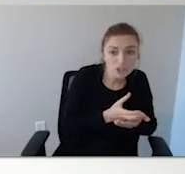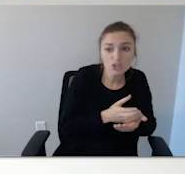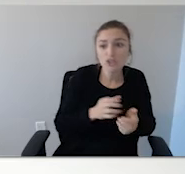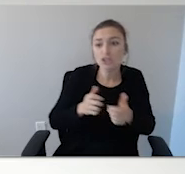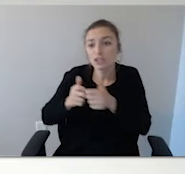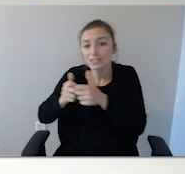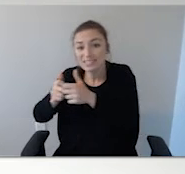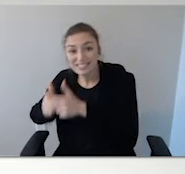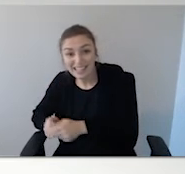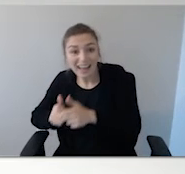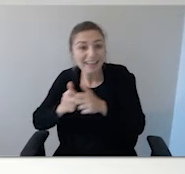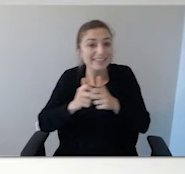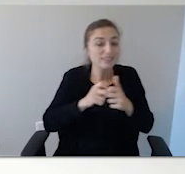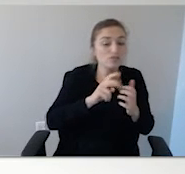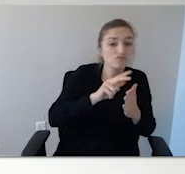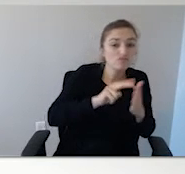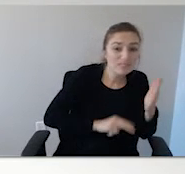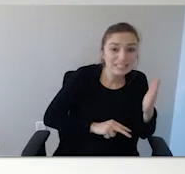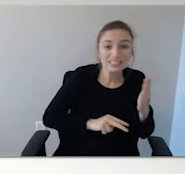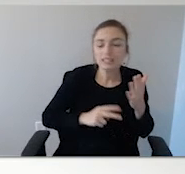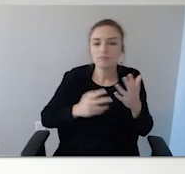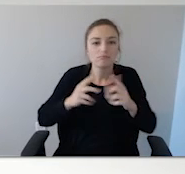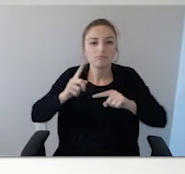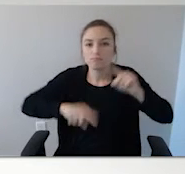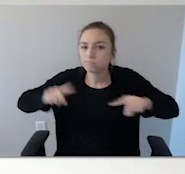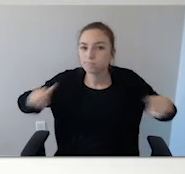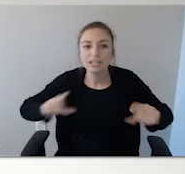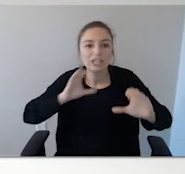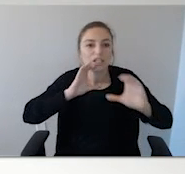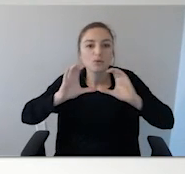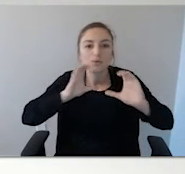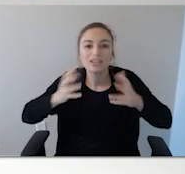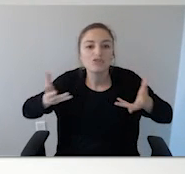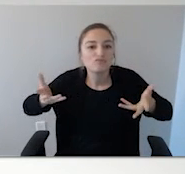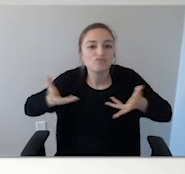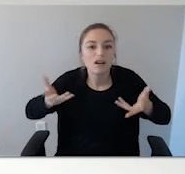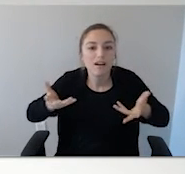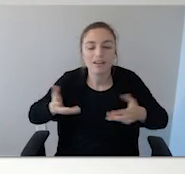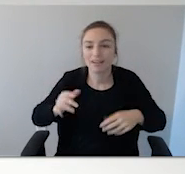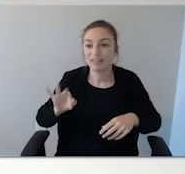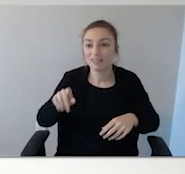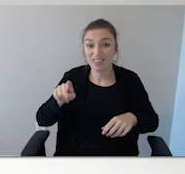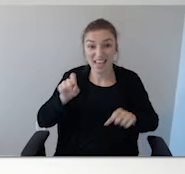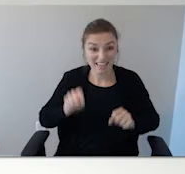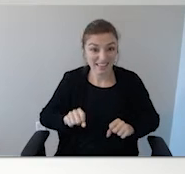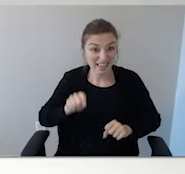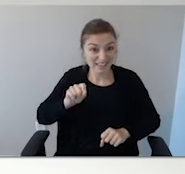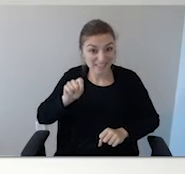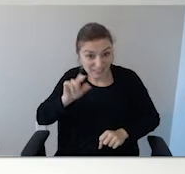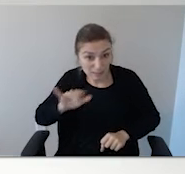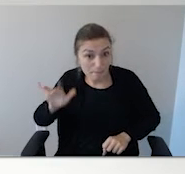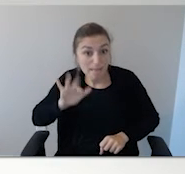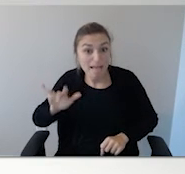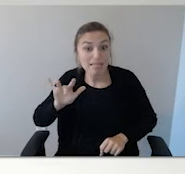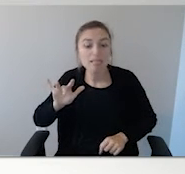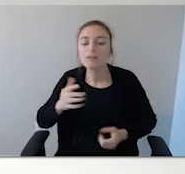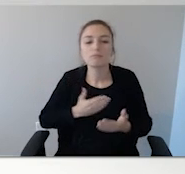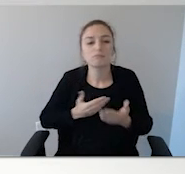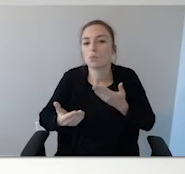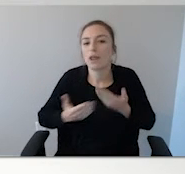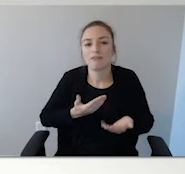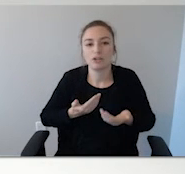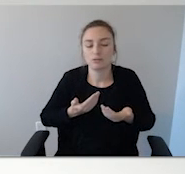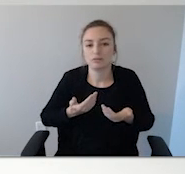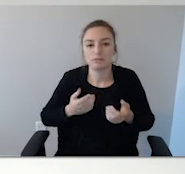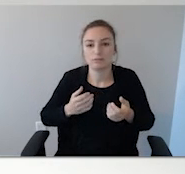Can they text? Can they read? Things like that because if they have the ability to spell things out, then you could, you know, give them something to